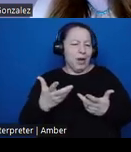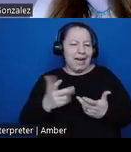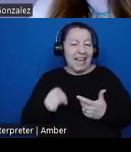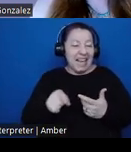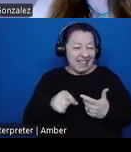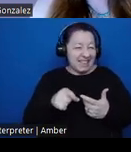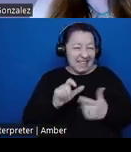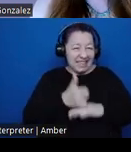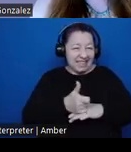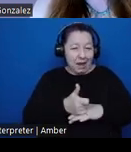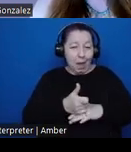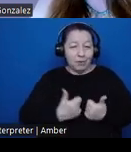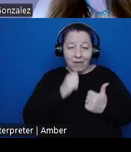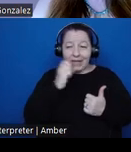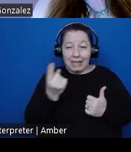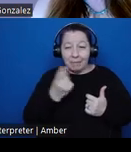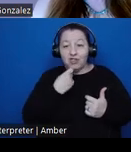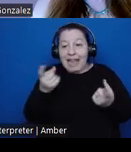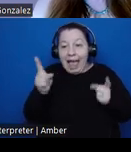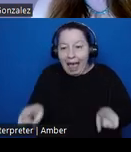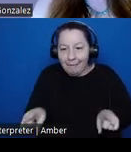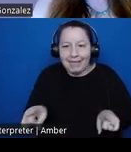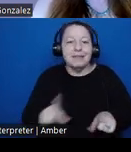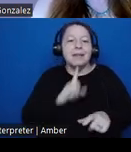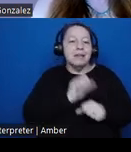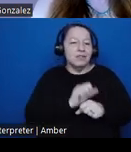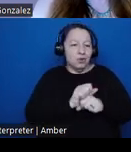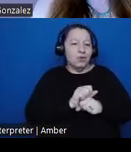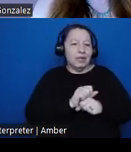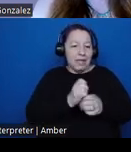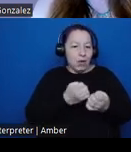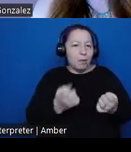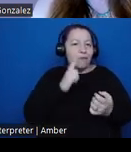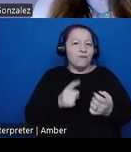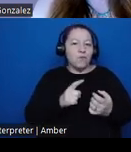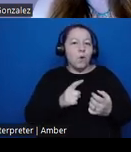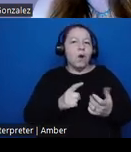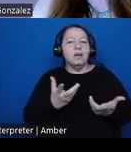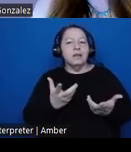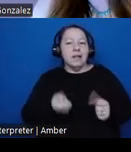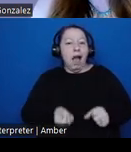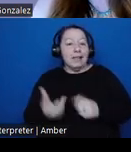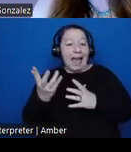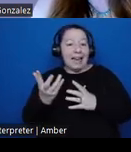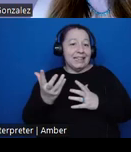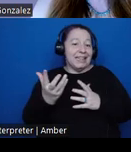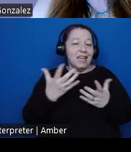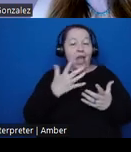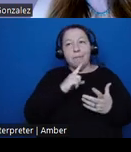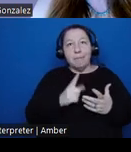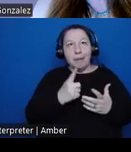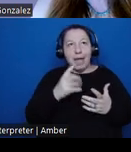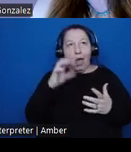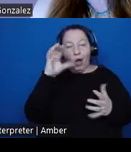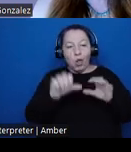something that happened. It's a literary device for unsettling settler colonial narratives. Specifically, in his own